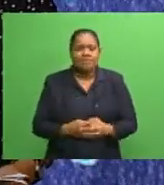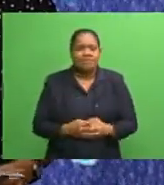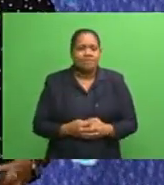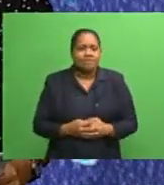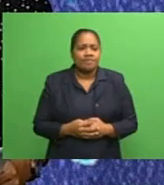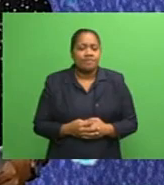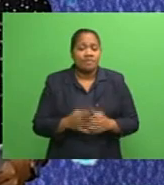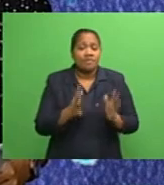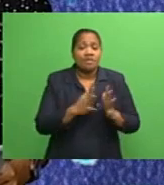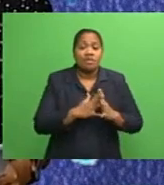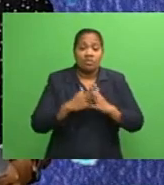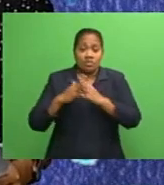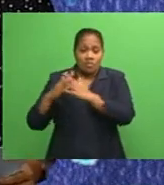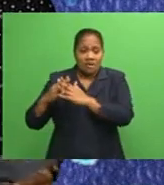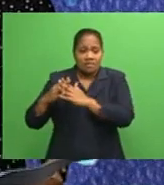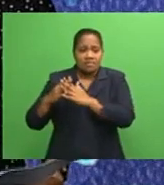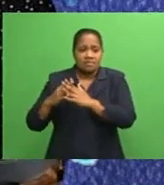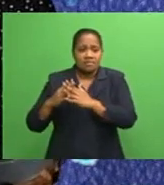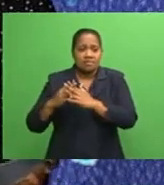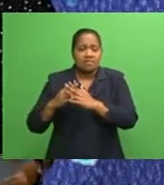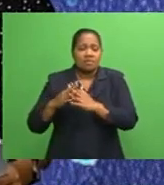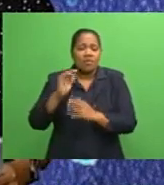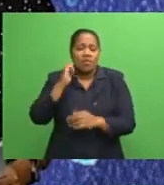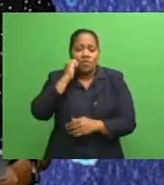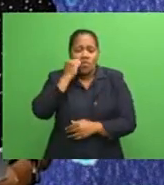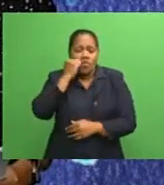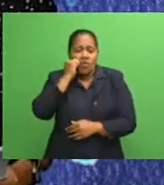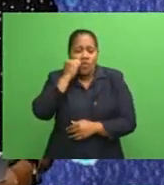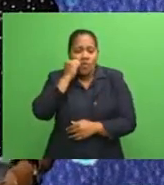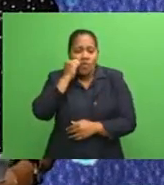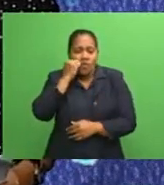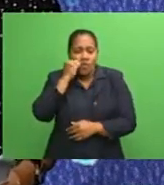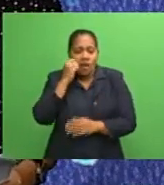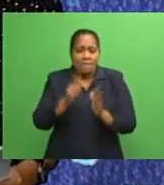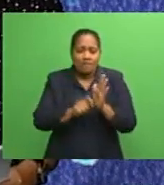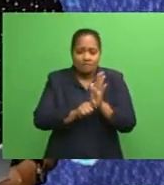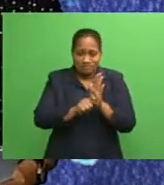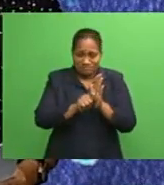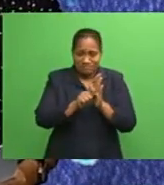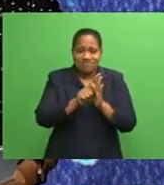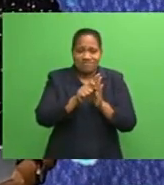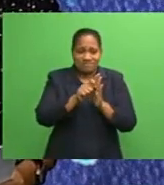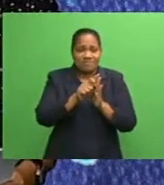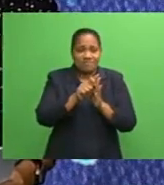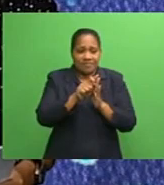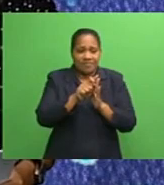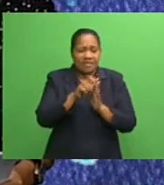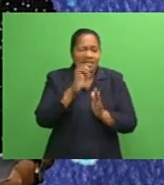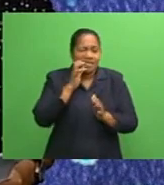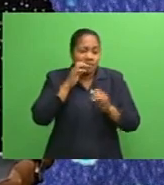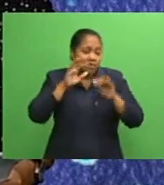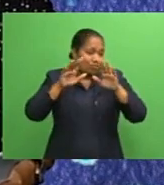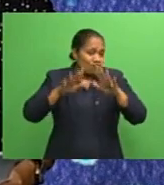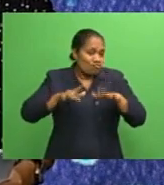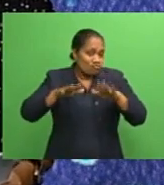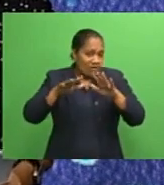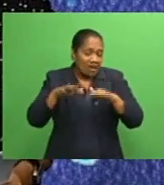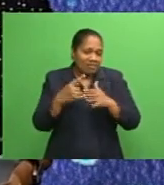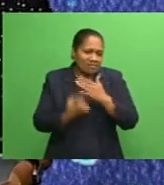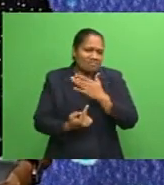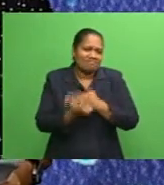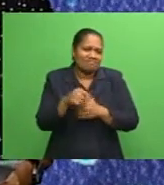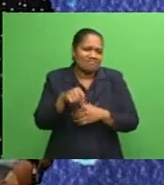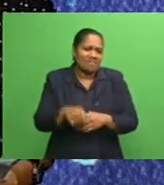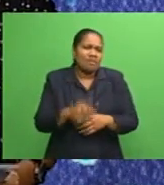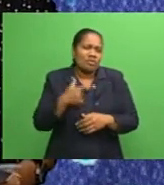In the west, it felt pleasantly warm. The temperatures raised a bit. A little rain will be good enough here as it's been pretty